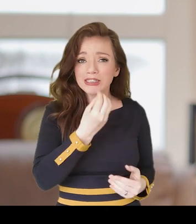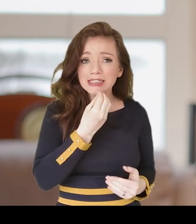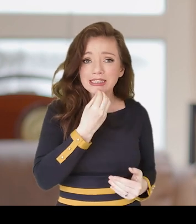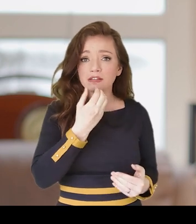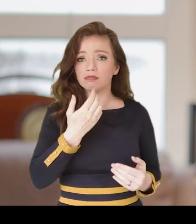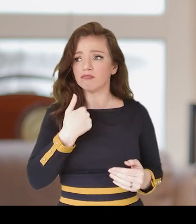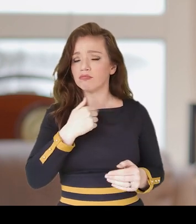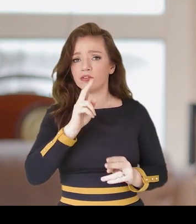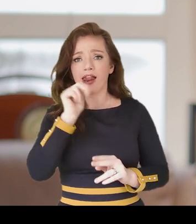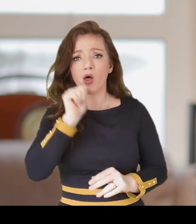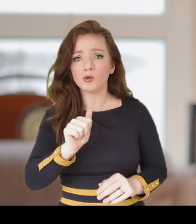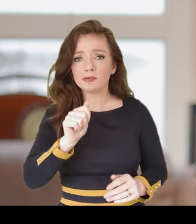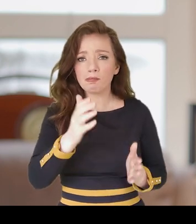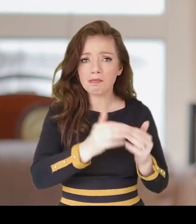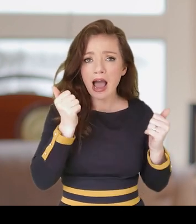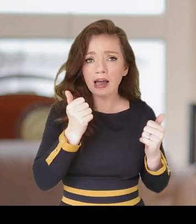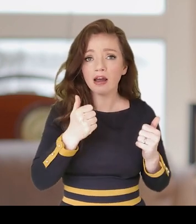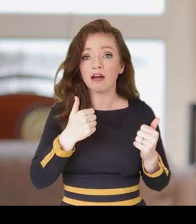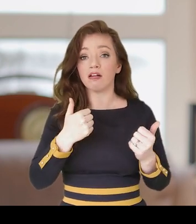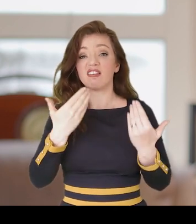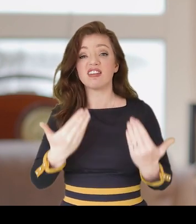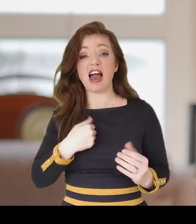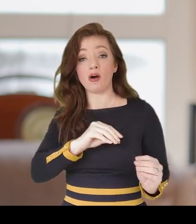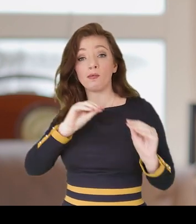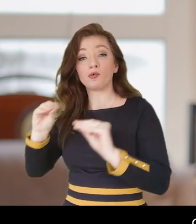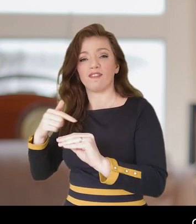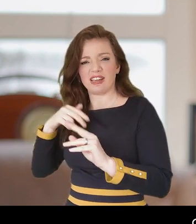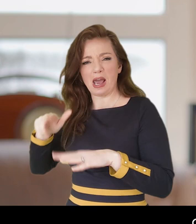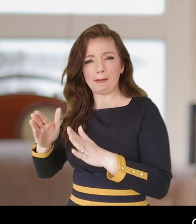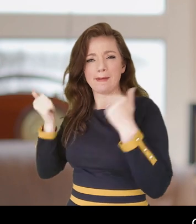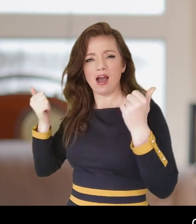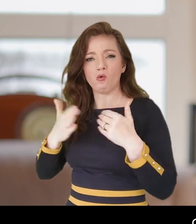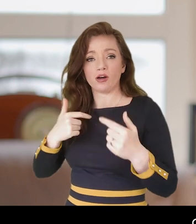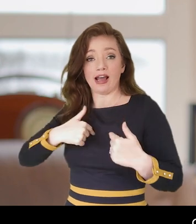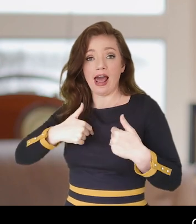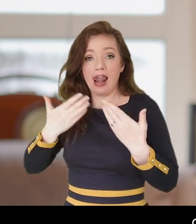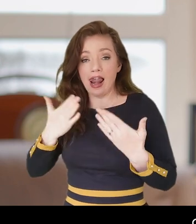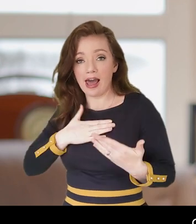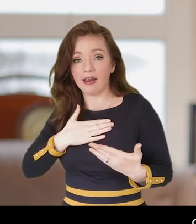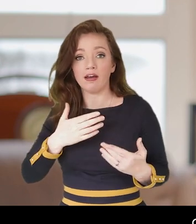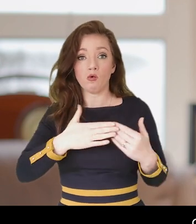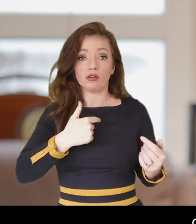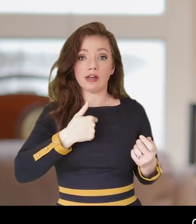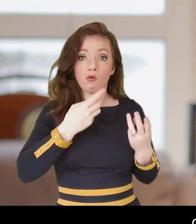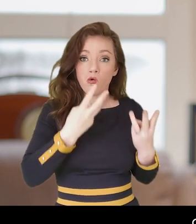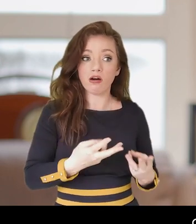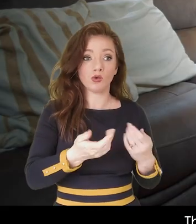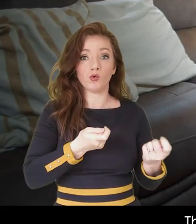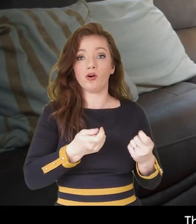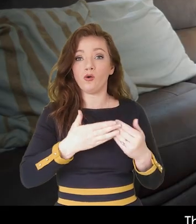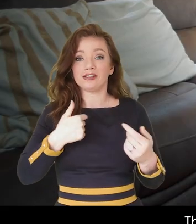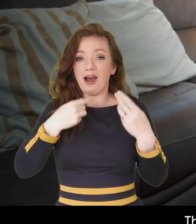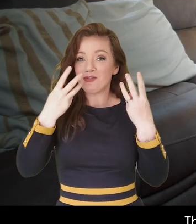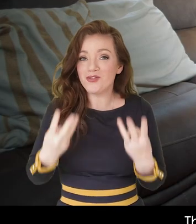shouldn't be buying and then now I can buy what I like and then what I want and cook what I want.